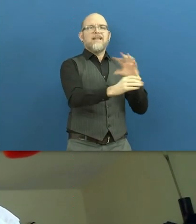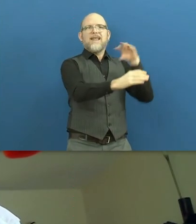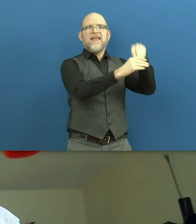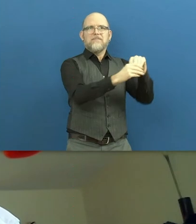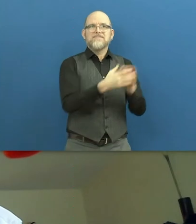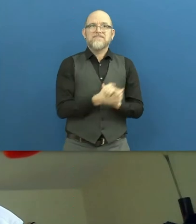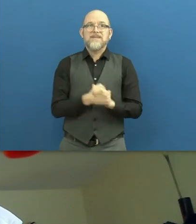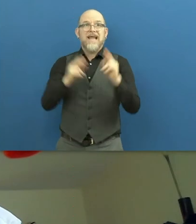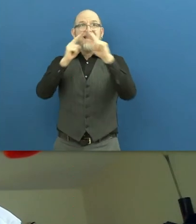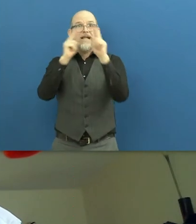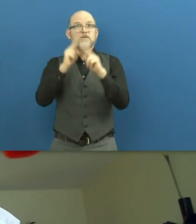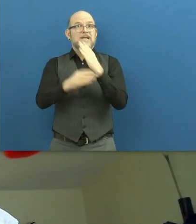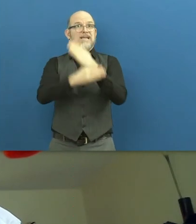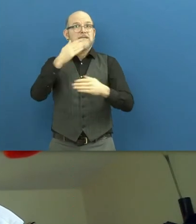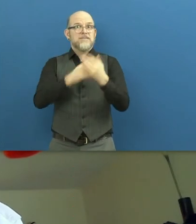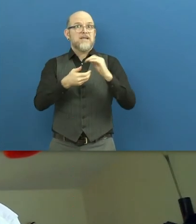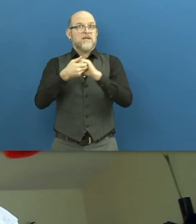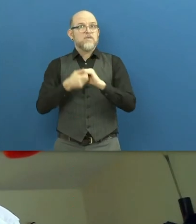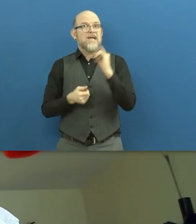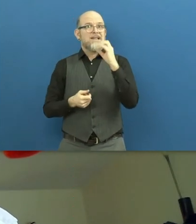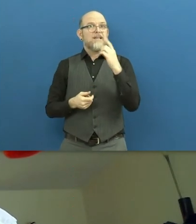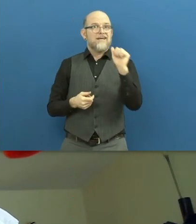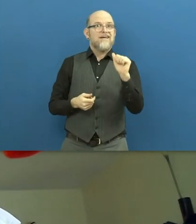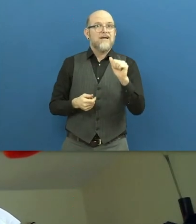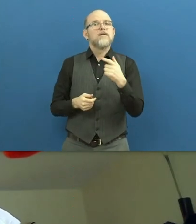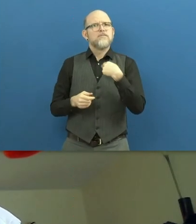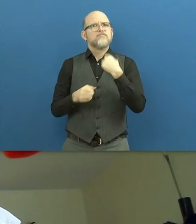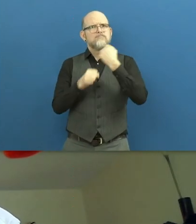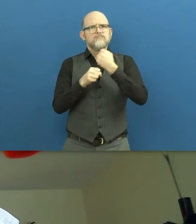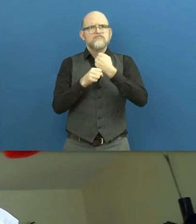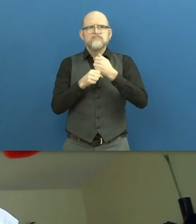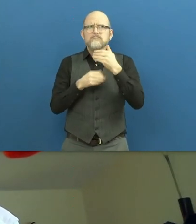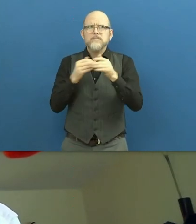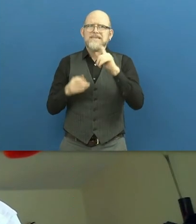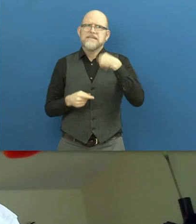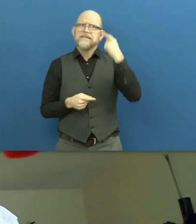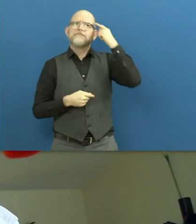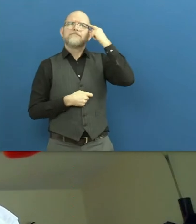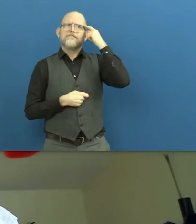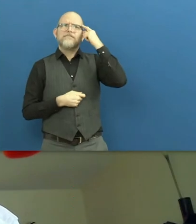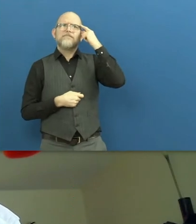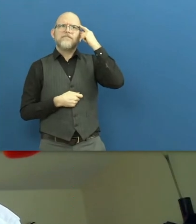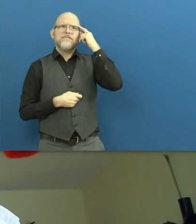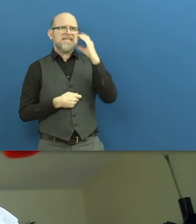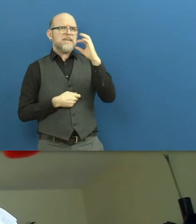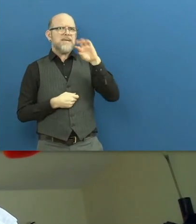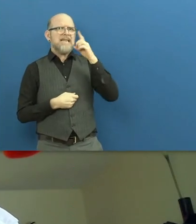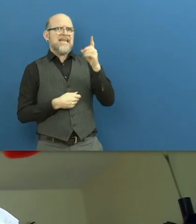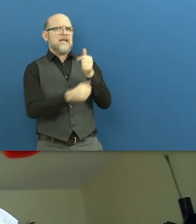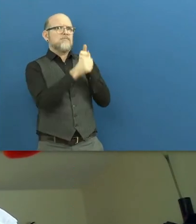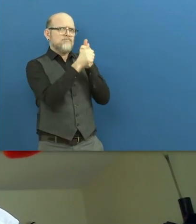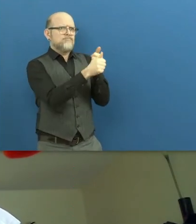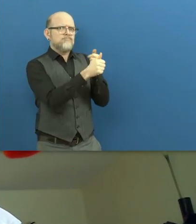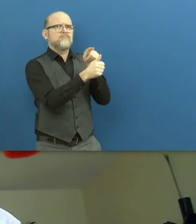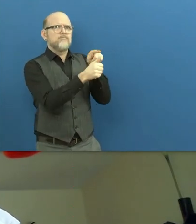International Disability Alliance work on employment is trying to frame CRPD-compliant approaches and ensure that